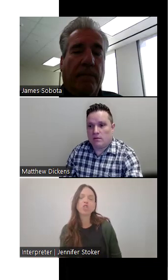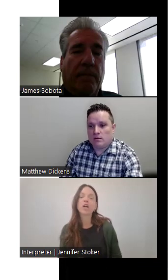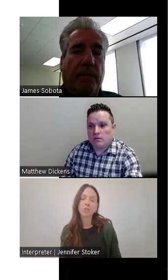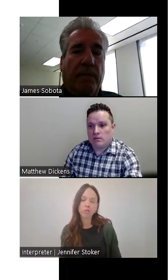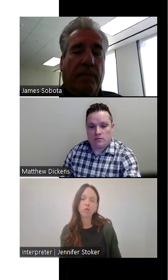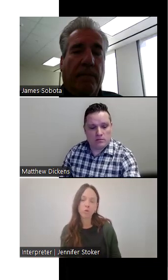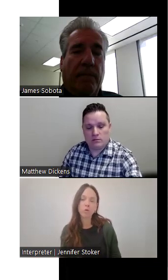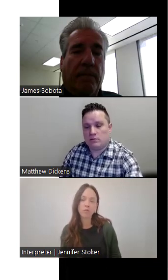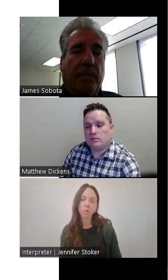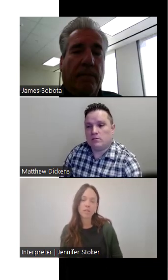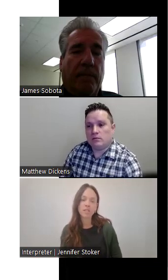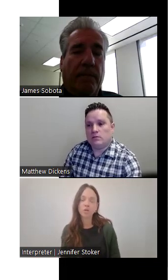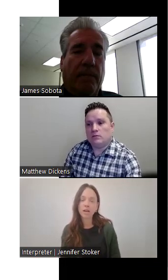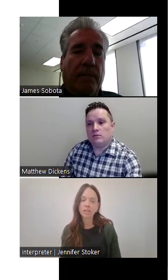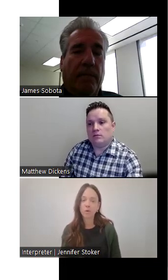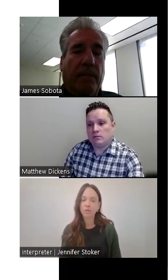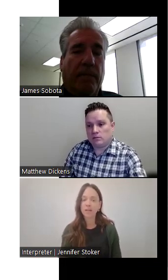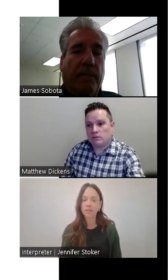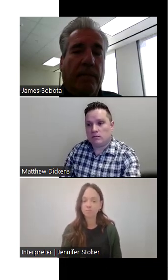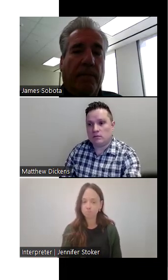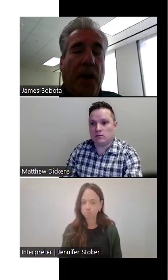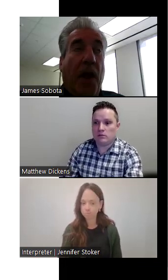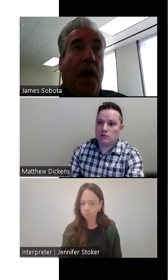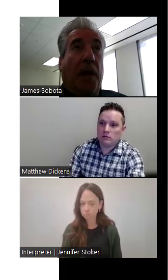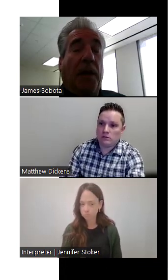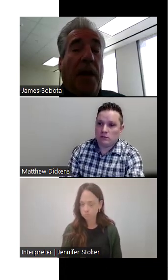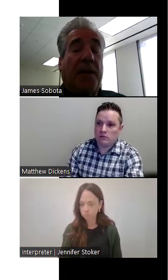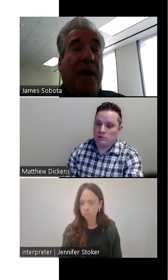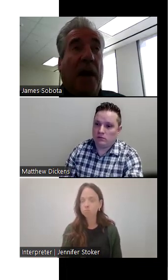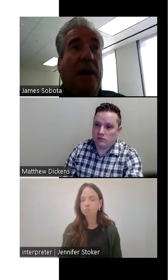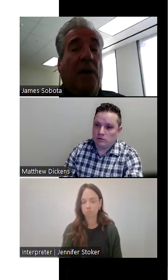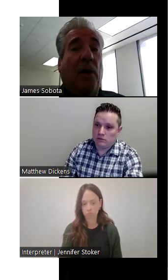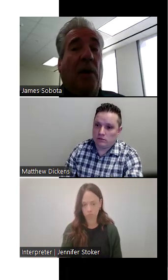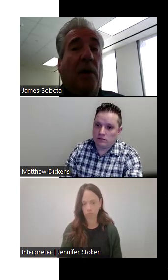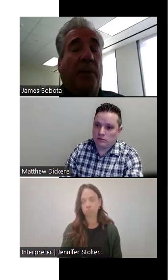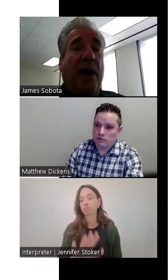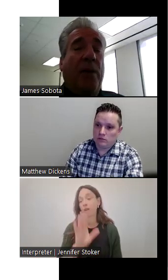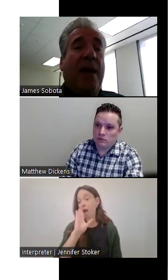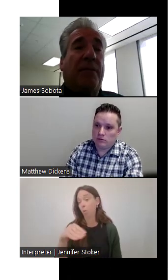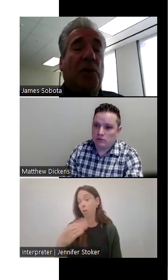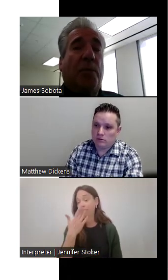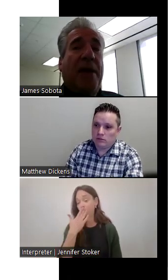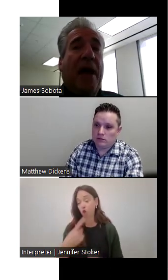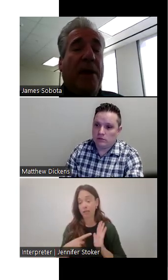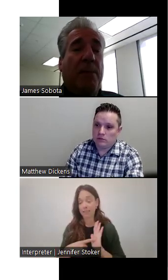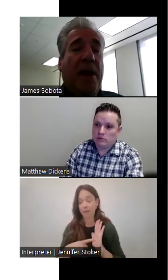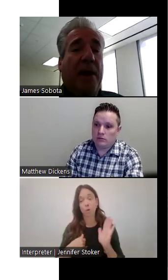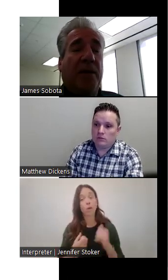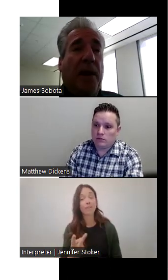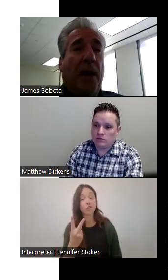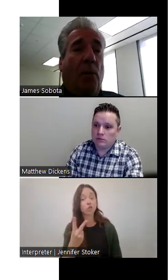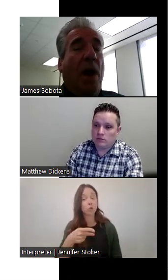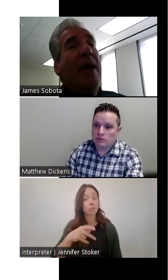if you could just share a few of the ones that you guys have provided. Yes. And I'll give you a good example. Now we have two PIP